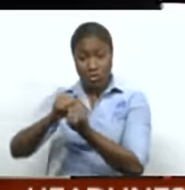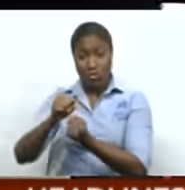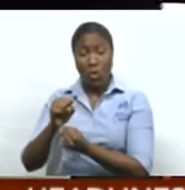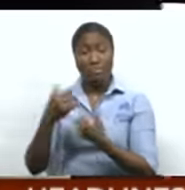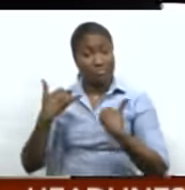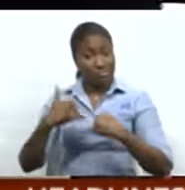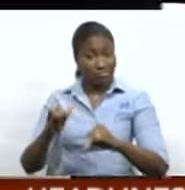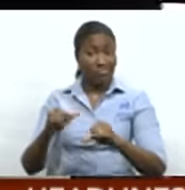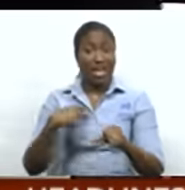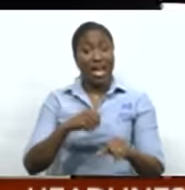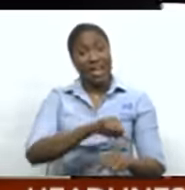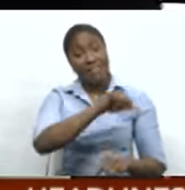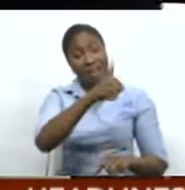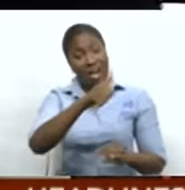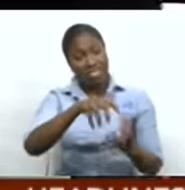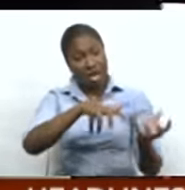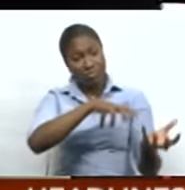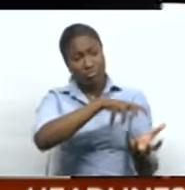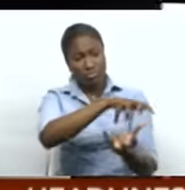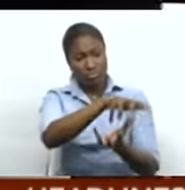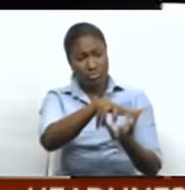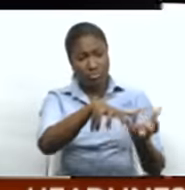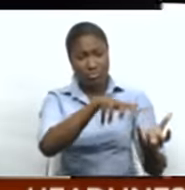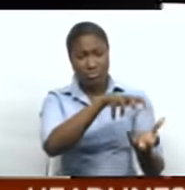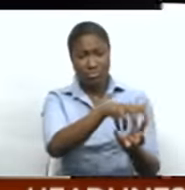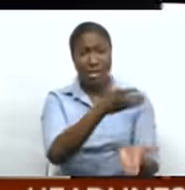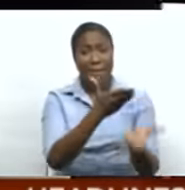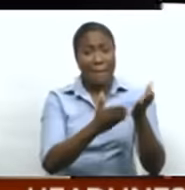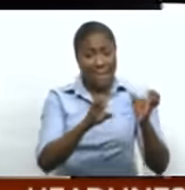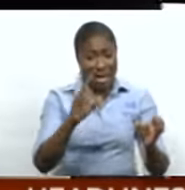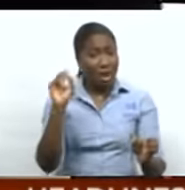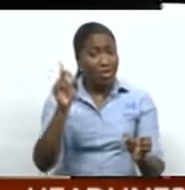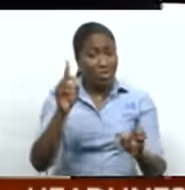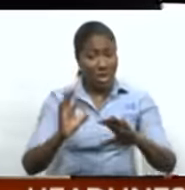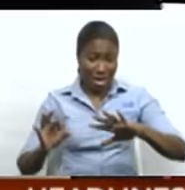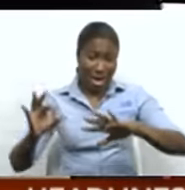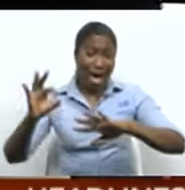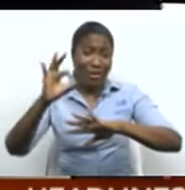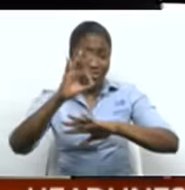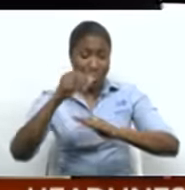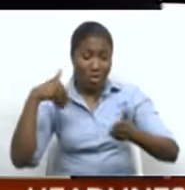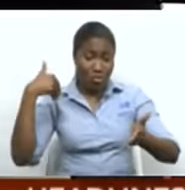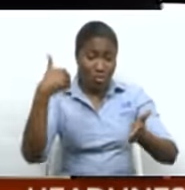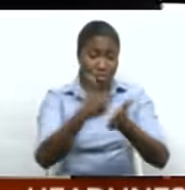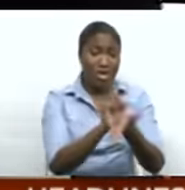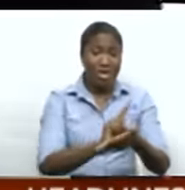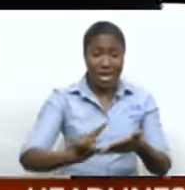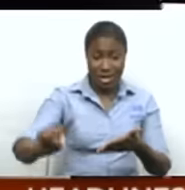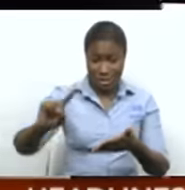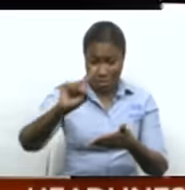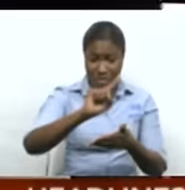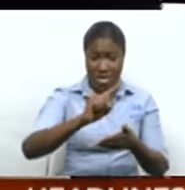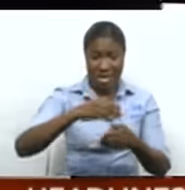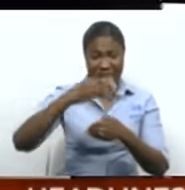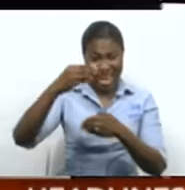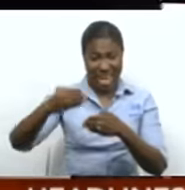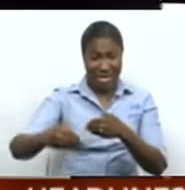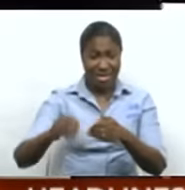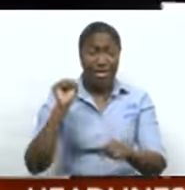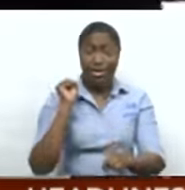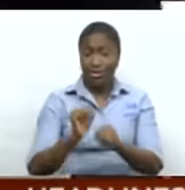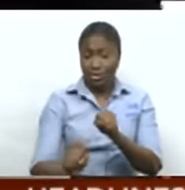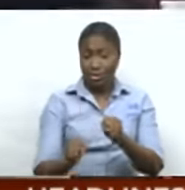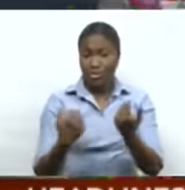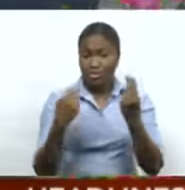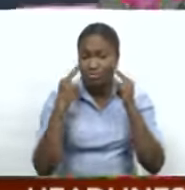mind you. We have another system that is developing that could take aim at the Caribbean region next week, by the end of next week. So let's go take a look